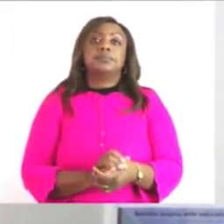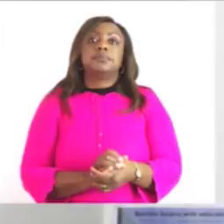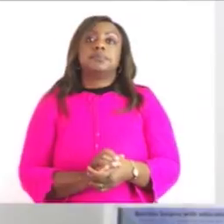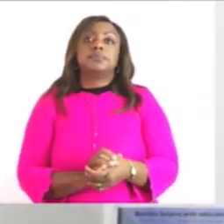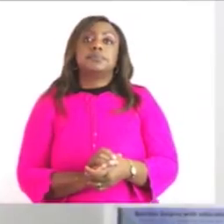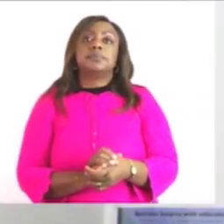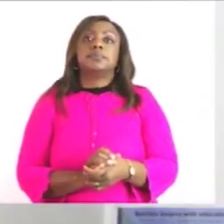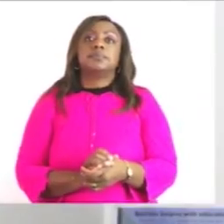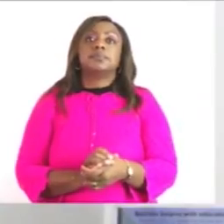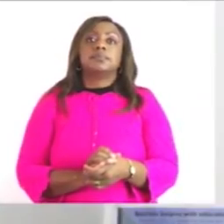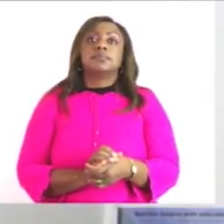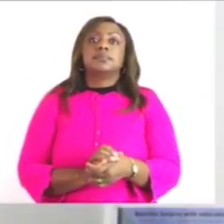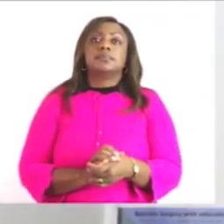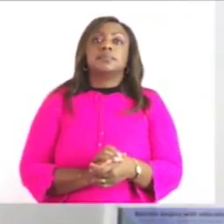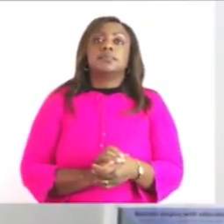to measure